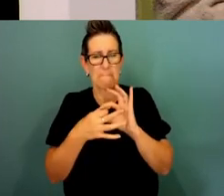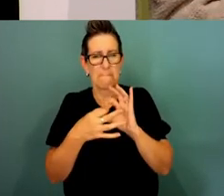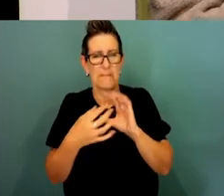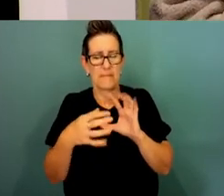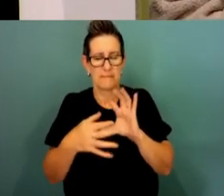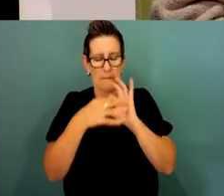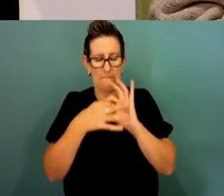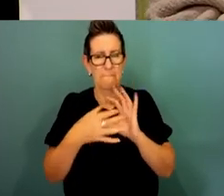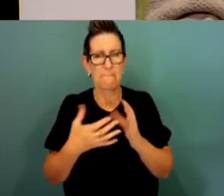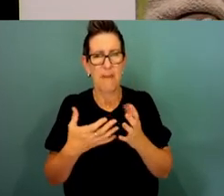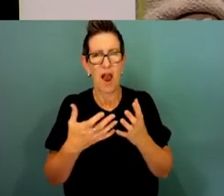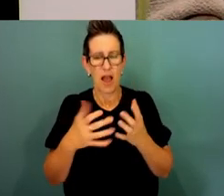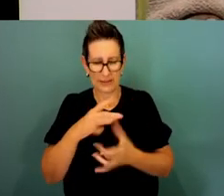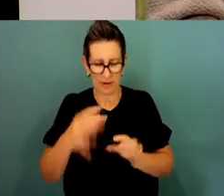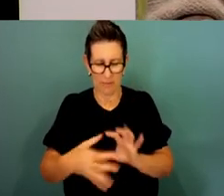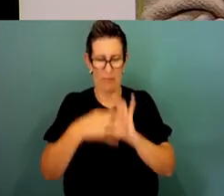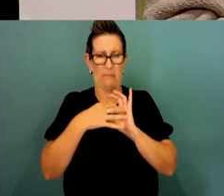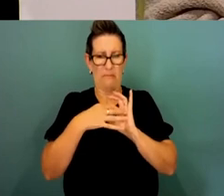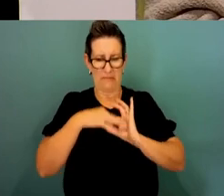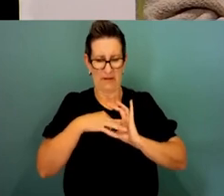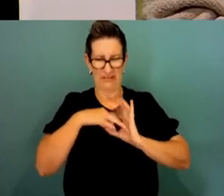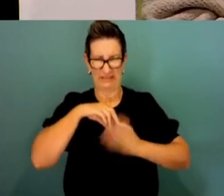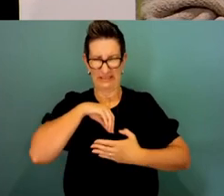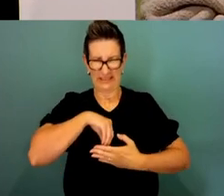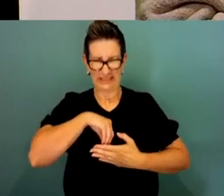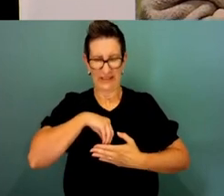ancestral spirits to remove any bad spirit that might be present.